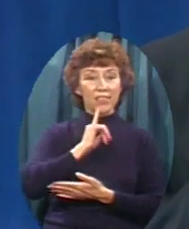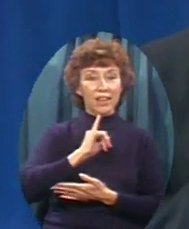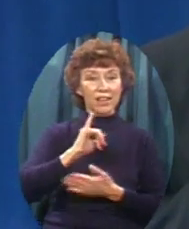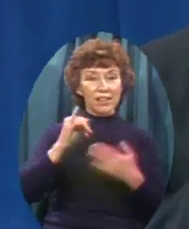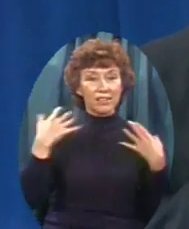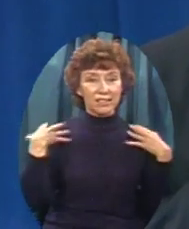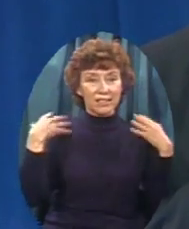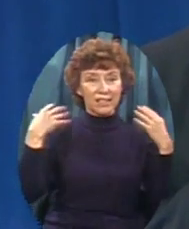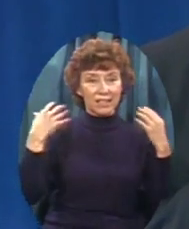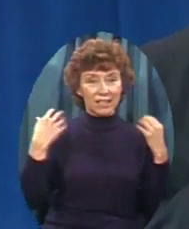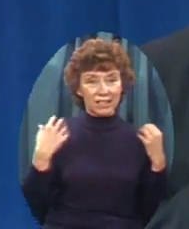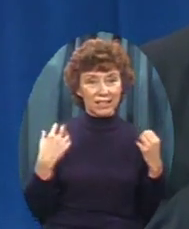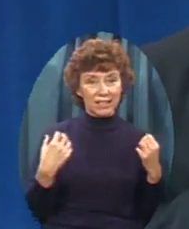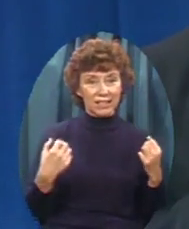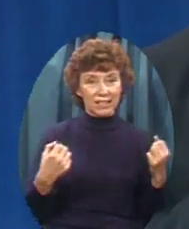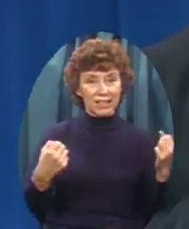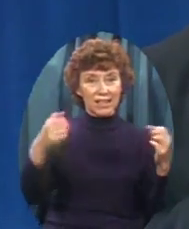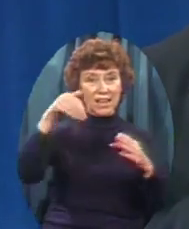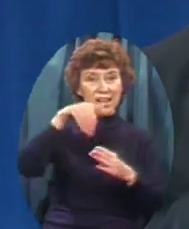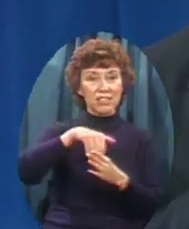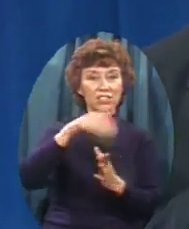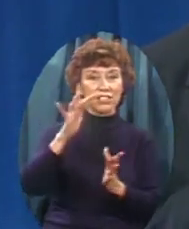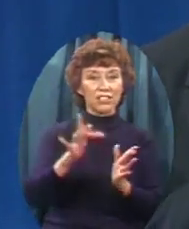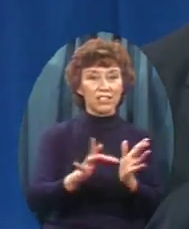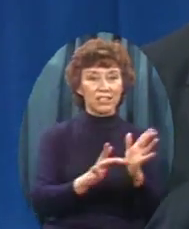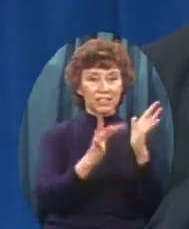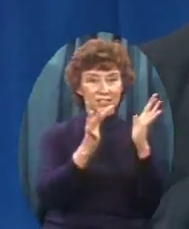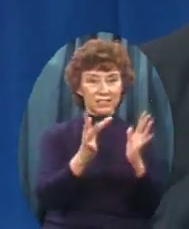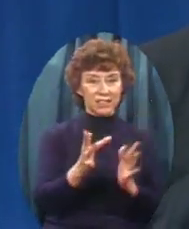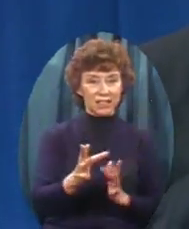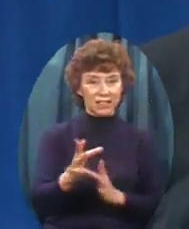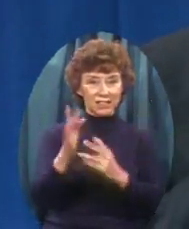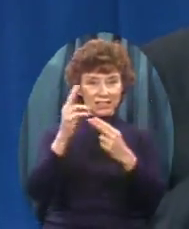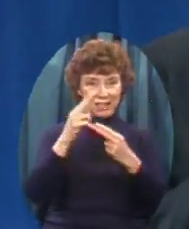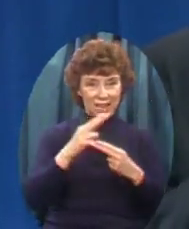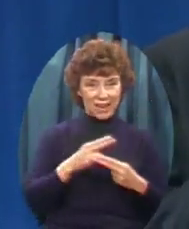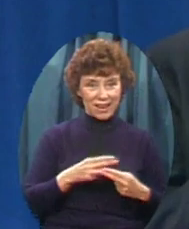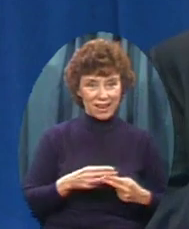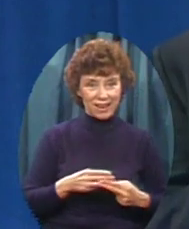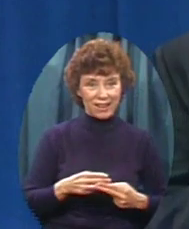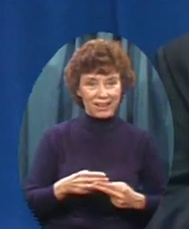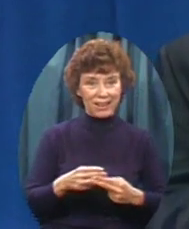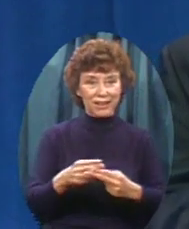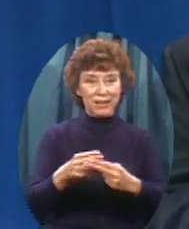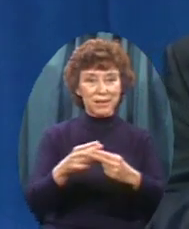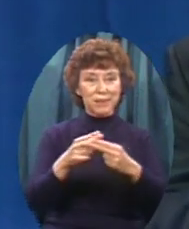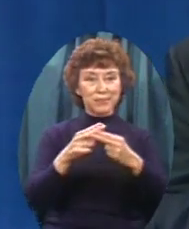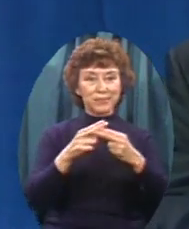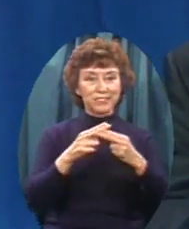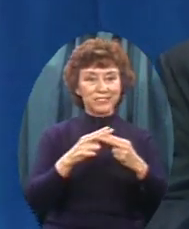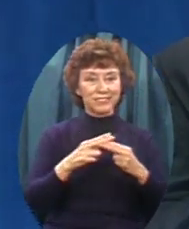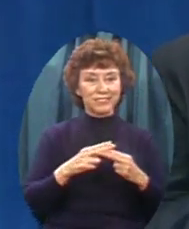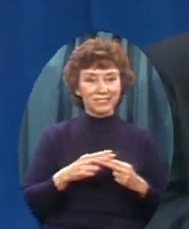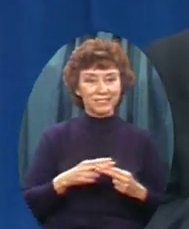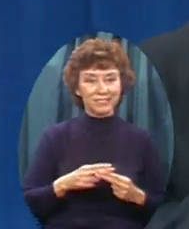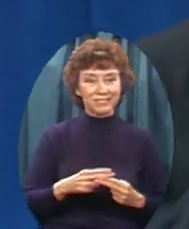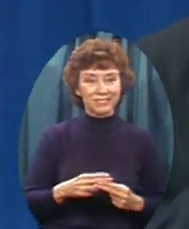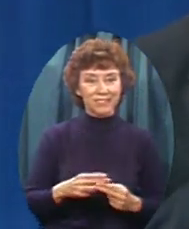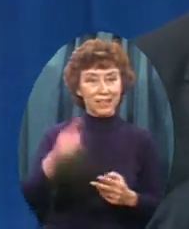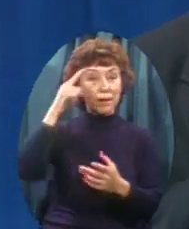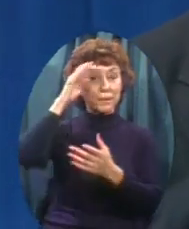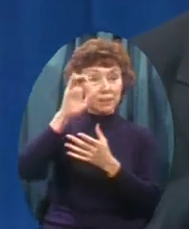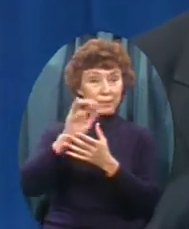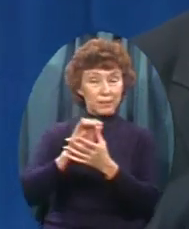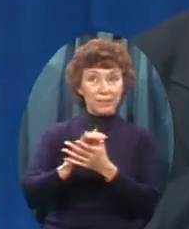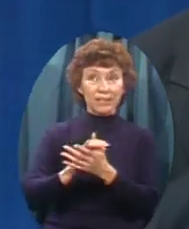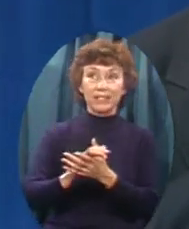healing In Jesus' name Believe